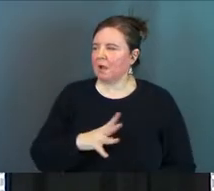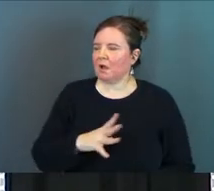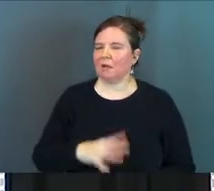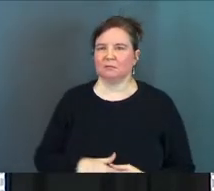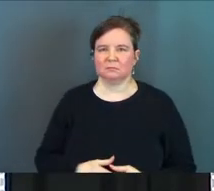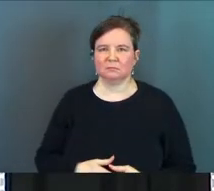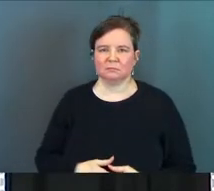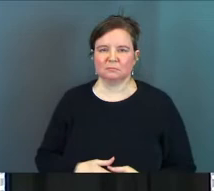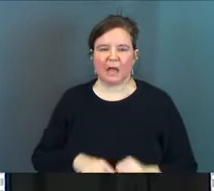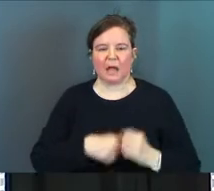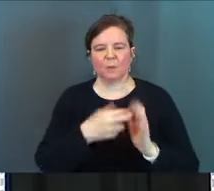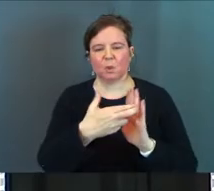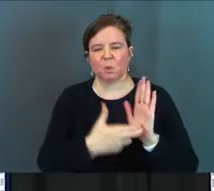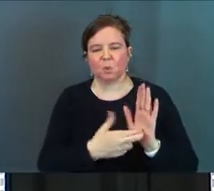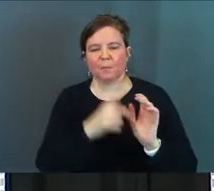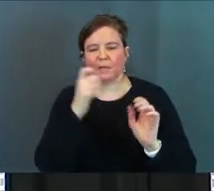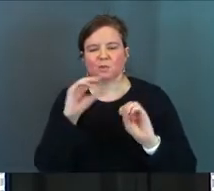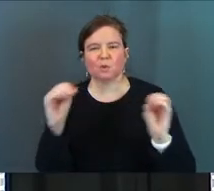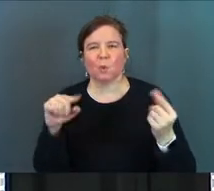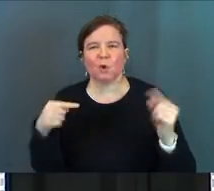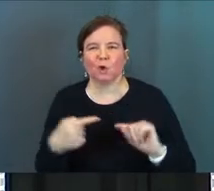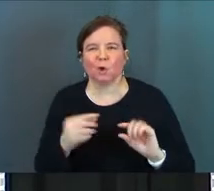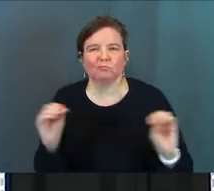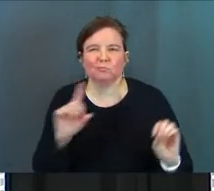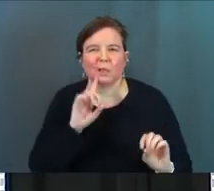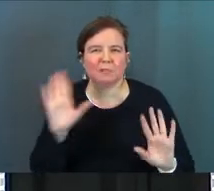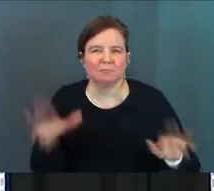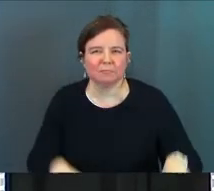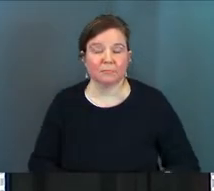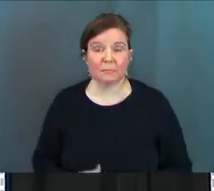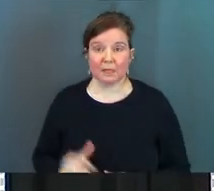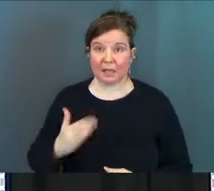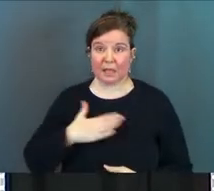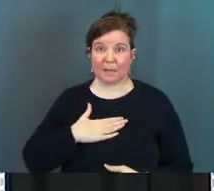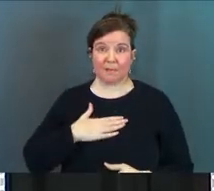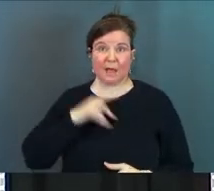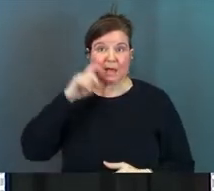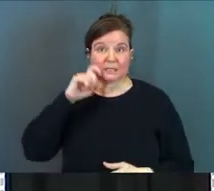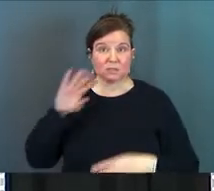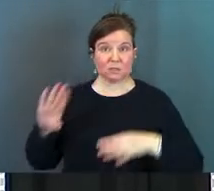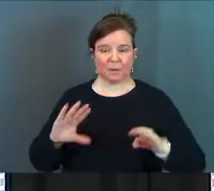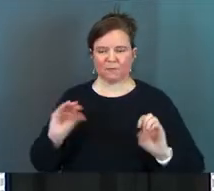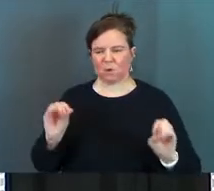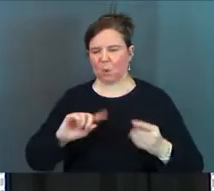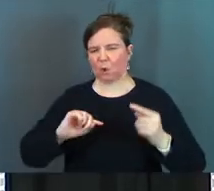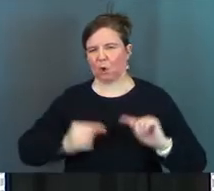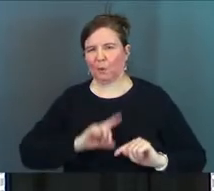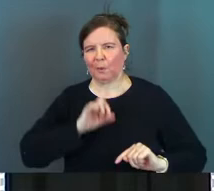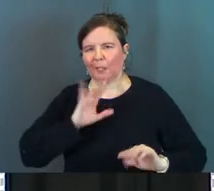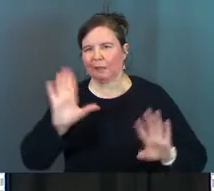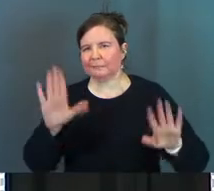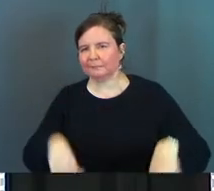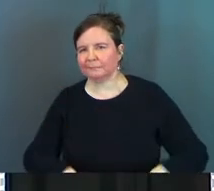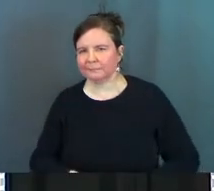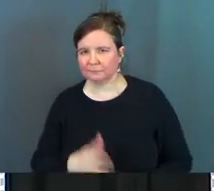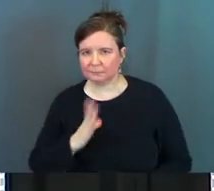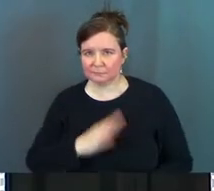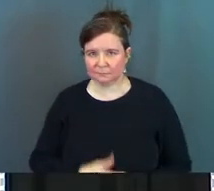Hey, nobody got hurt there. Right? Like, like my sexual behavior, nobody got hurt by that.